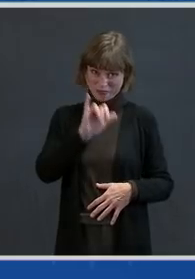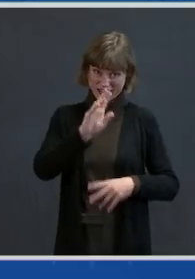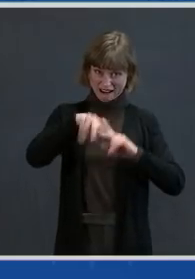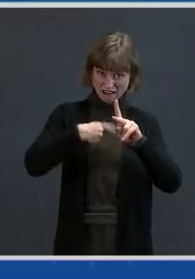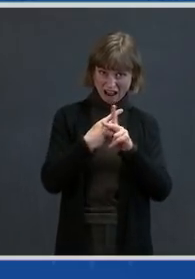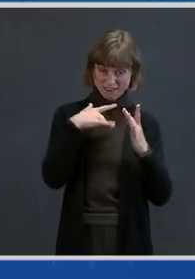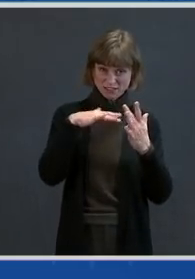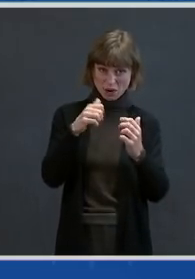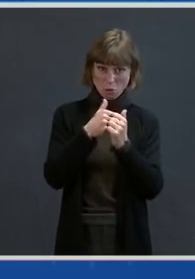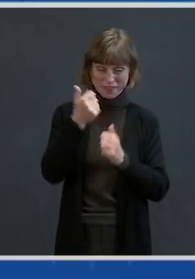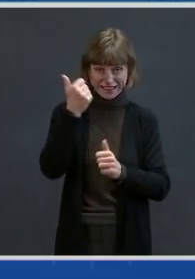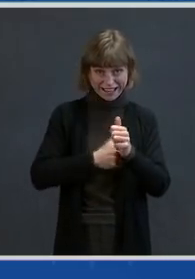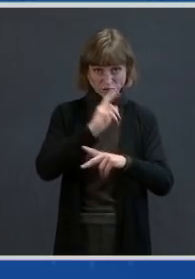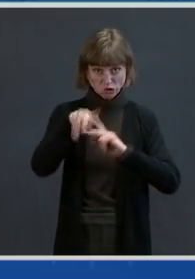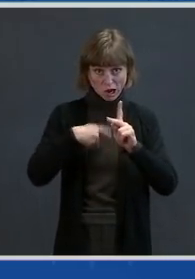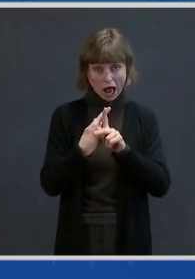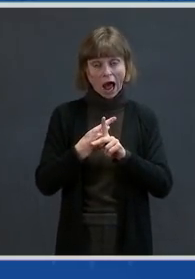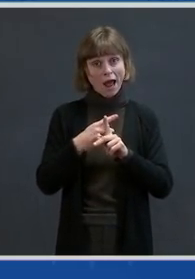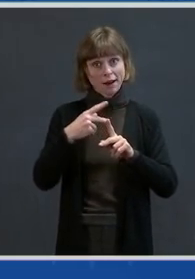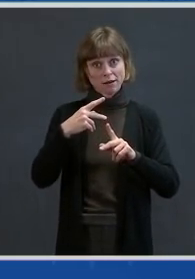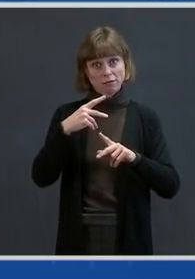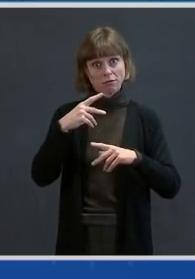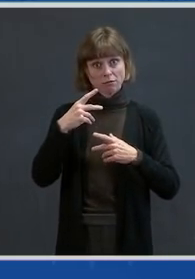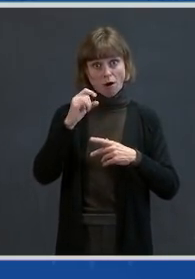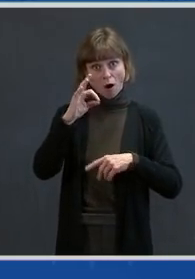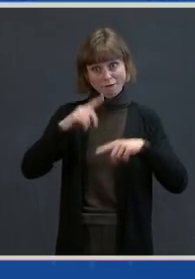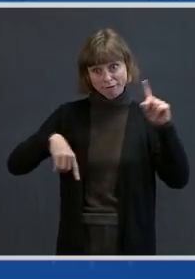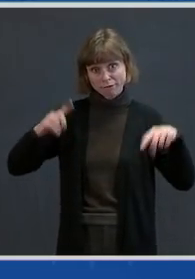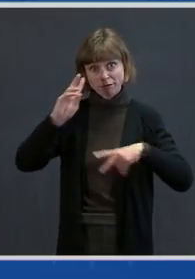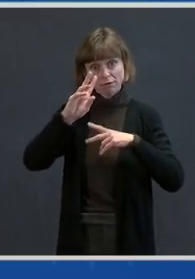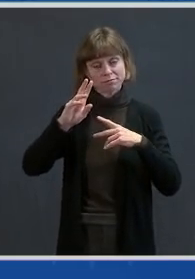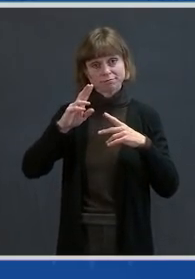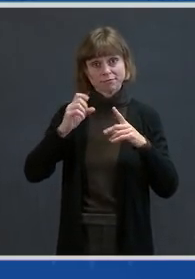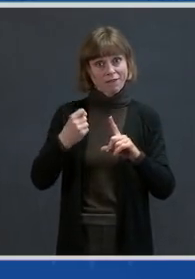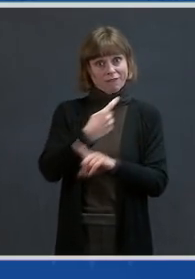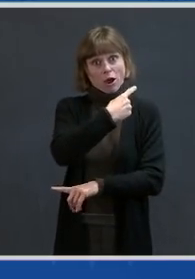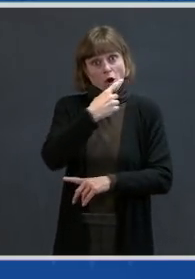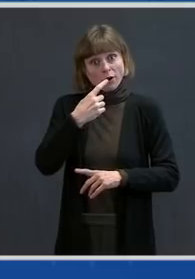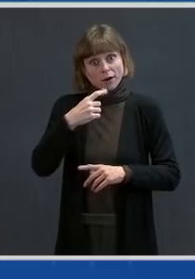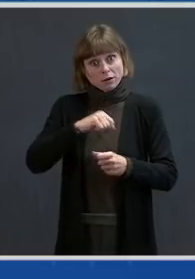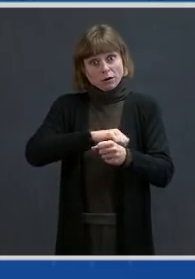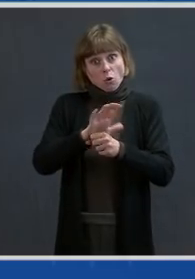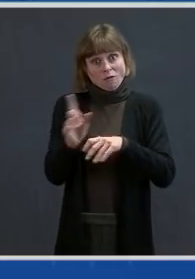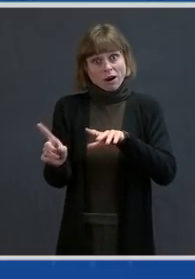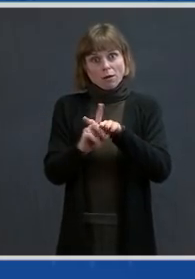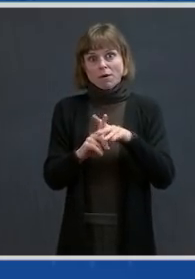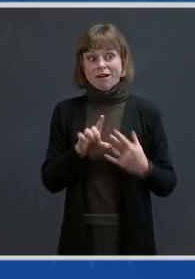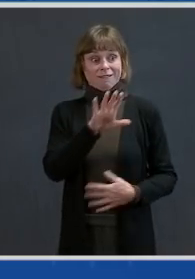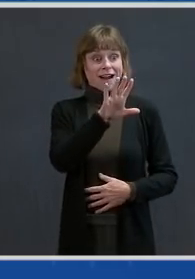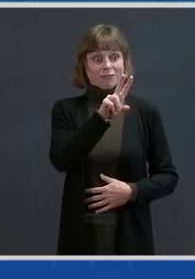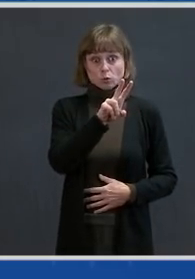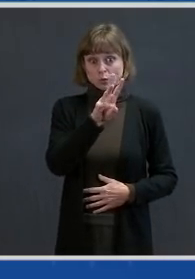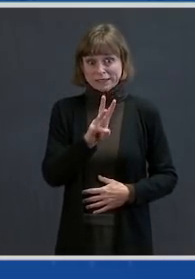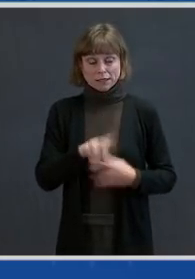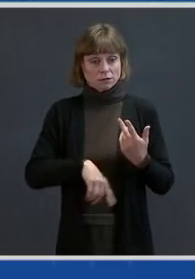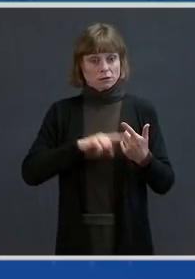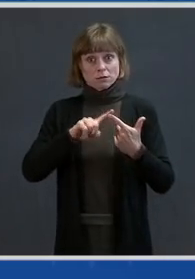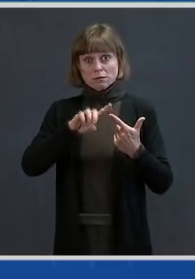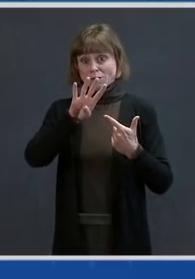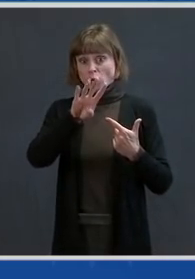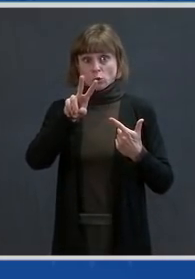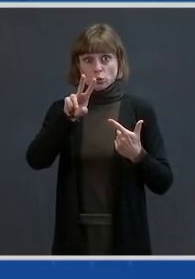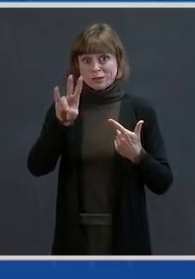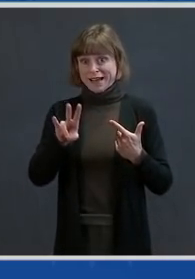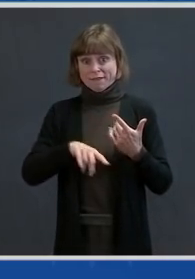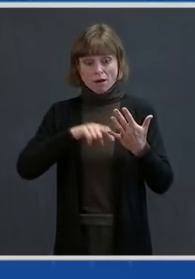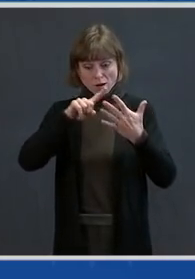determine now where the 526 or the 427 or other variants will go. So there